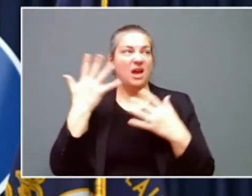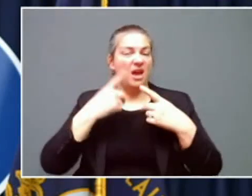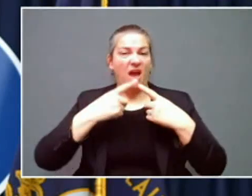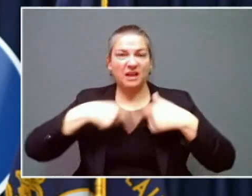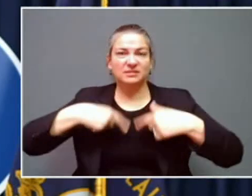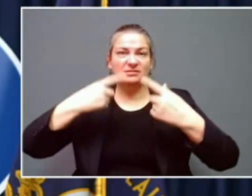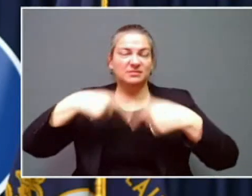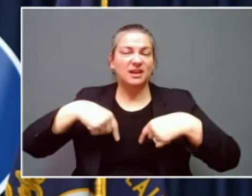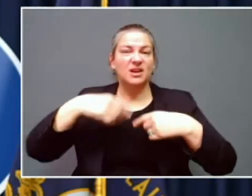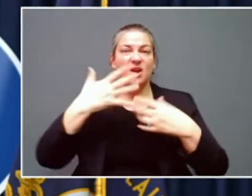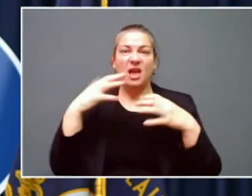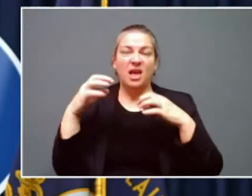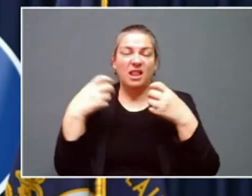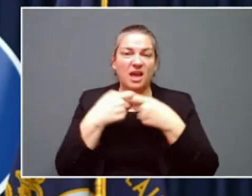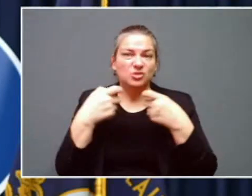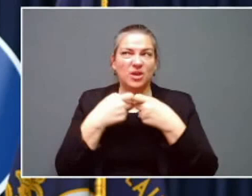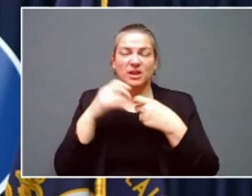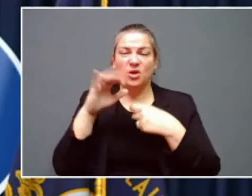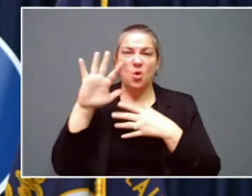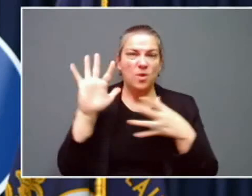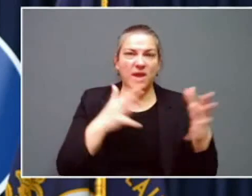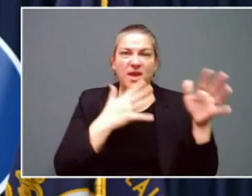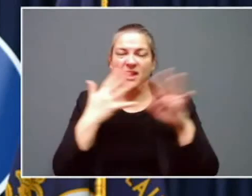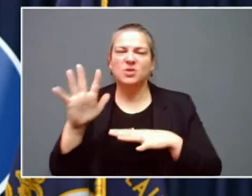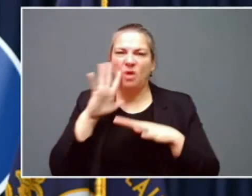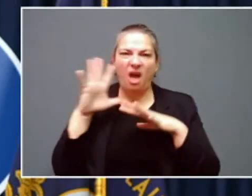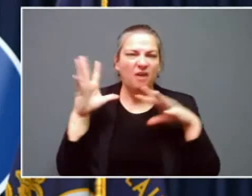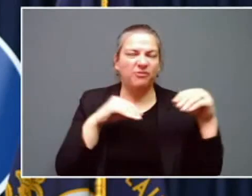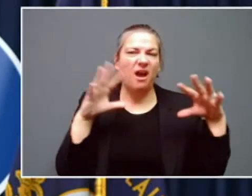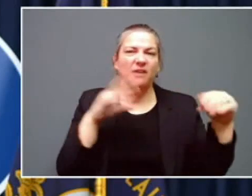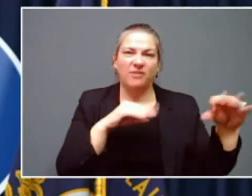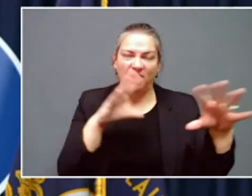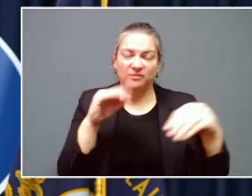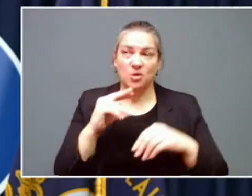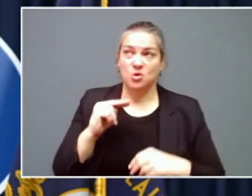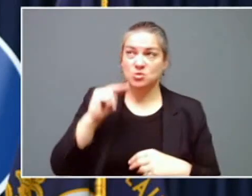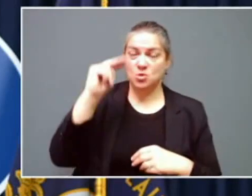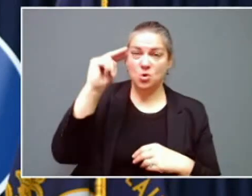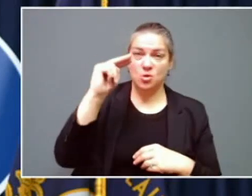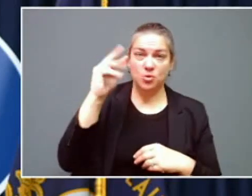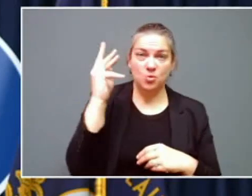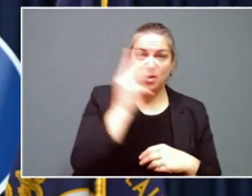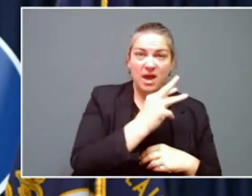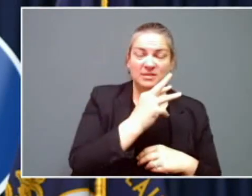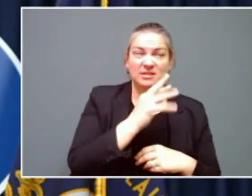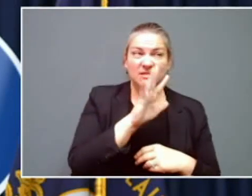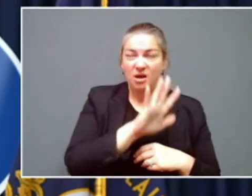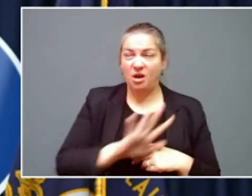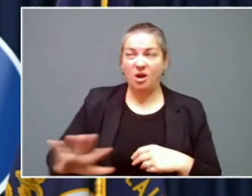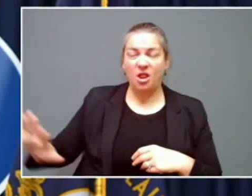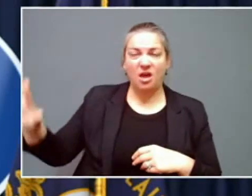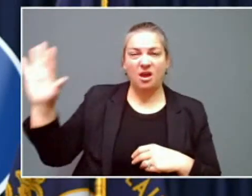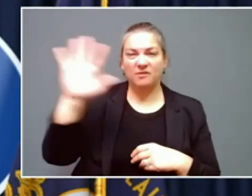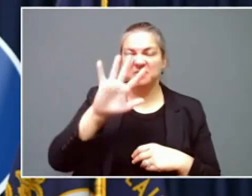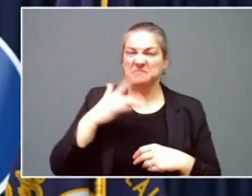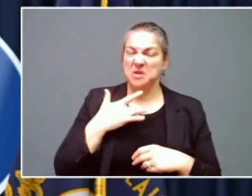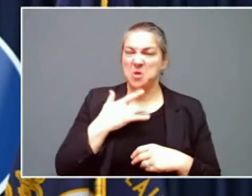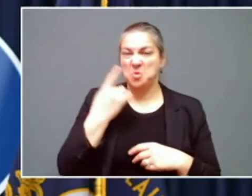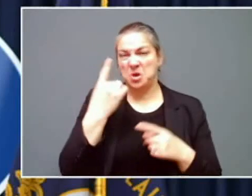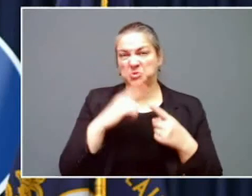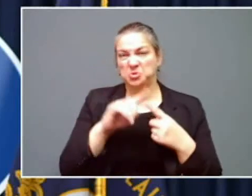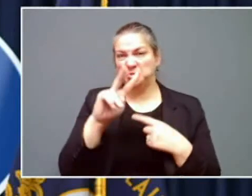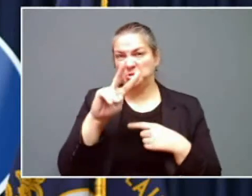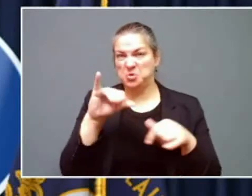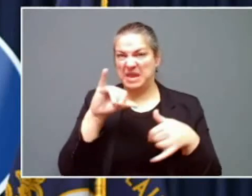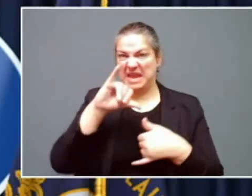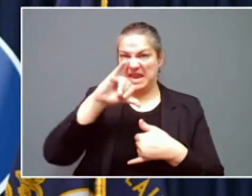and wind. Snow is expected in the northwest and northern Kentucky, totaling one to two inches. The National Weather